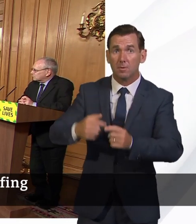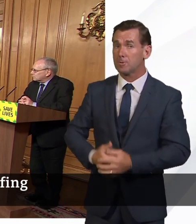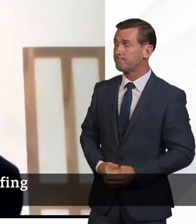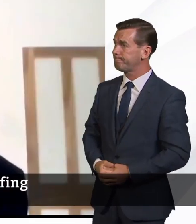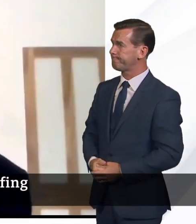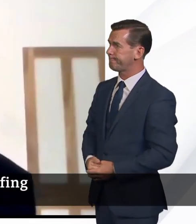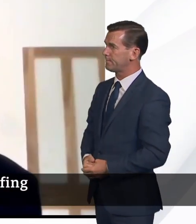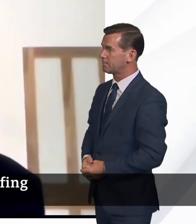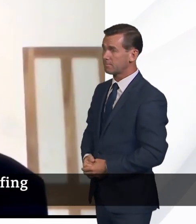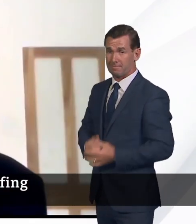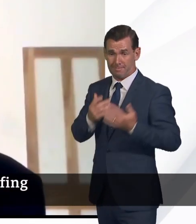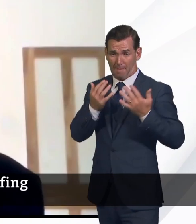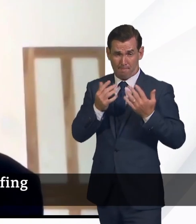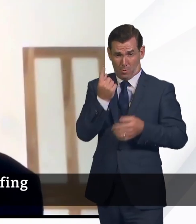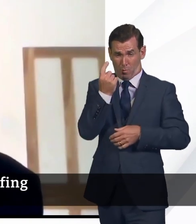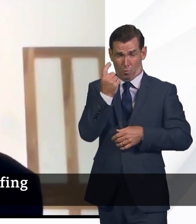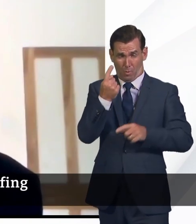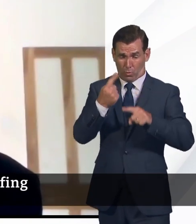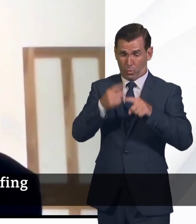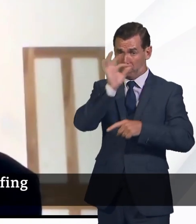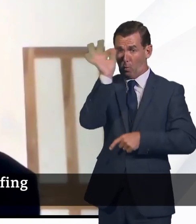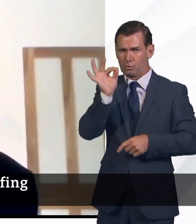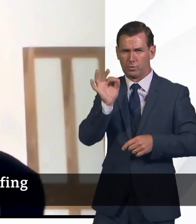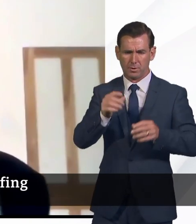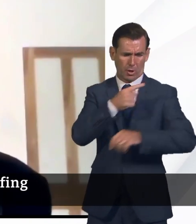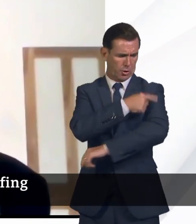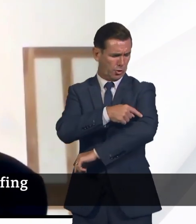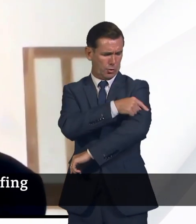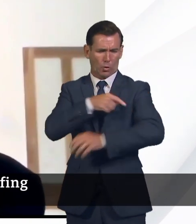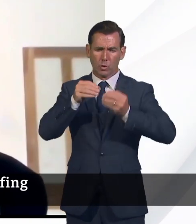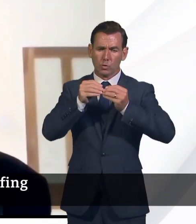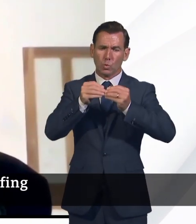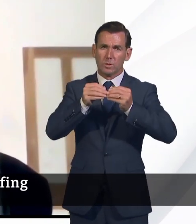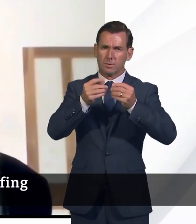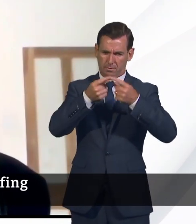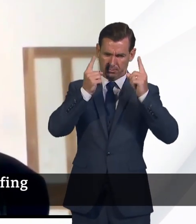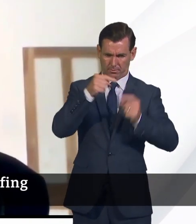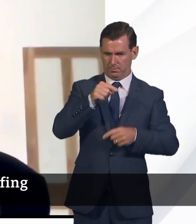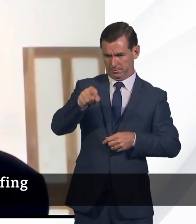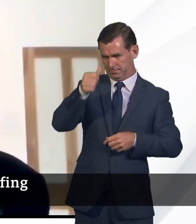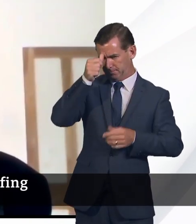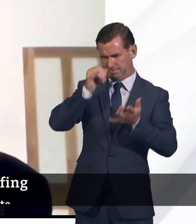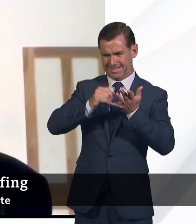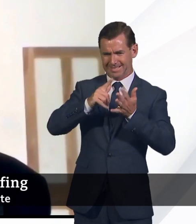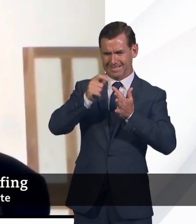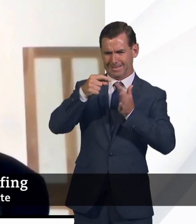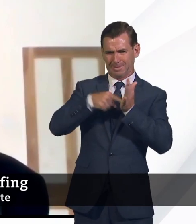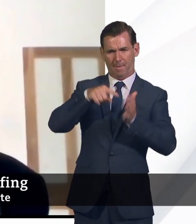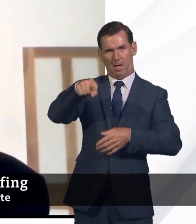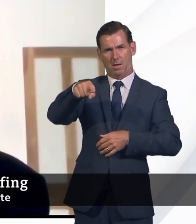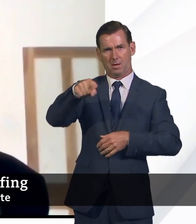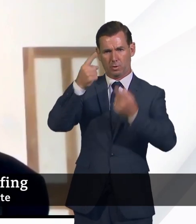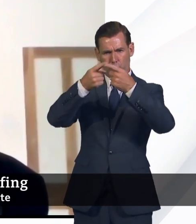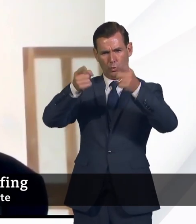I've just had one more quick question about student nurses. The new academic year is fast approaching, and student nurses are still